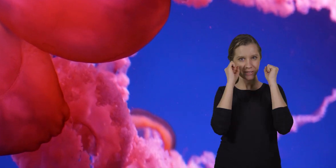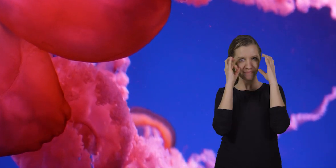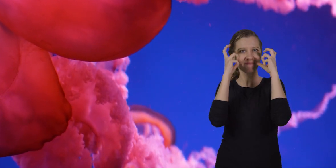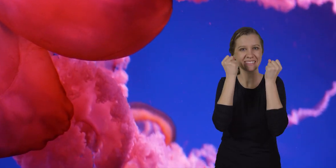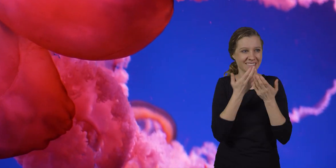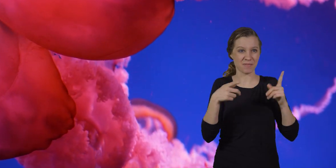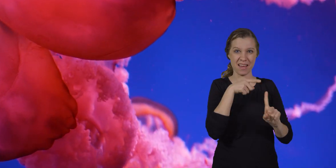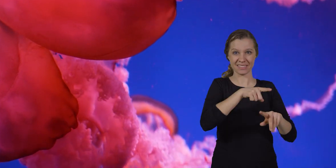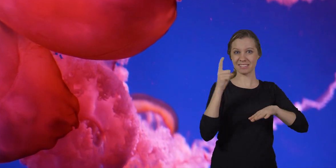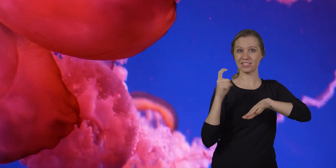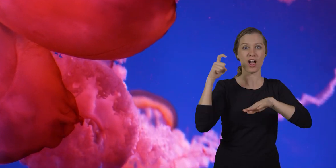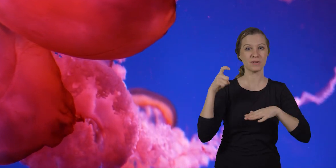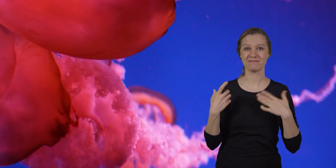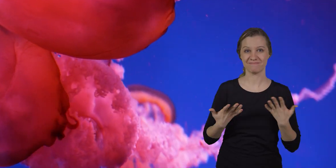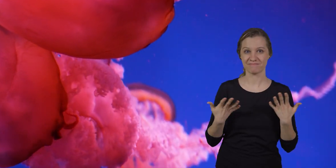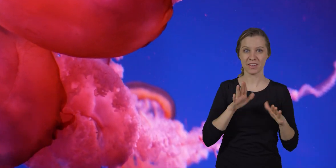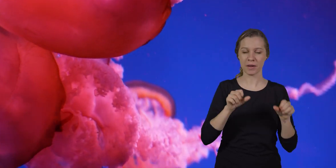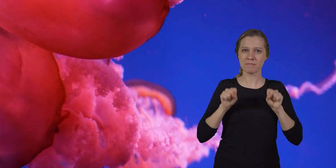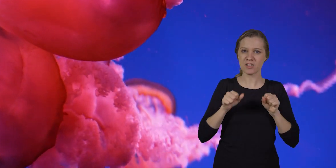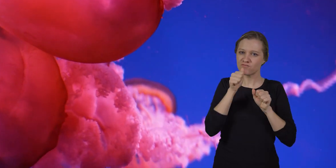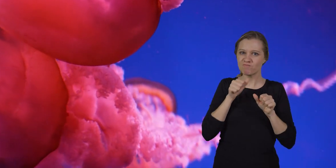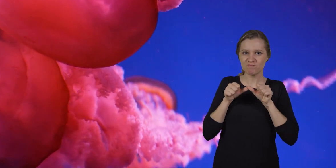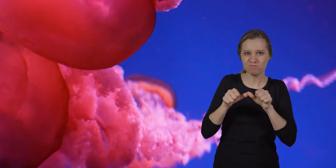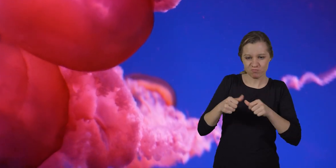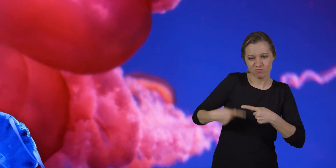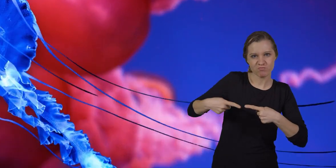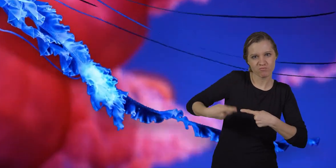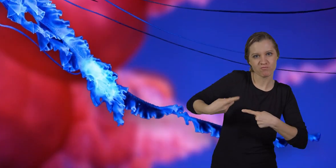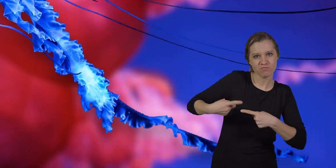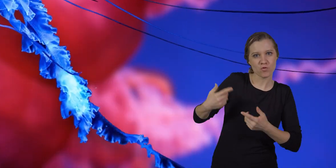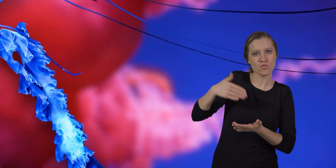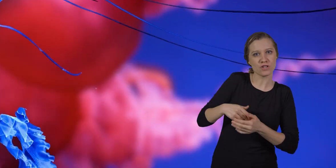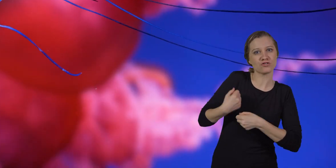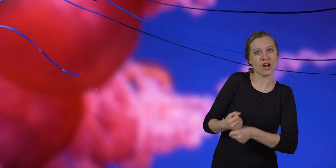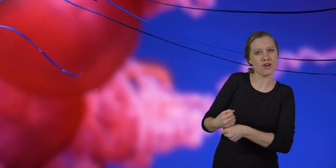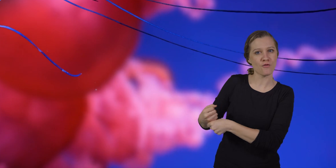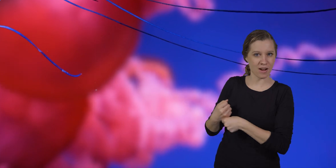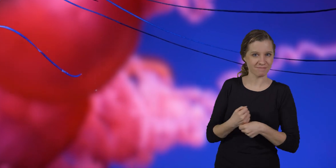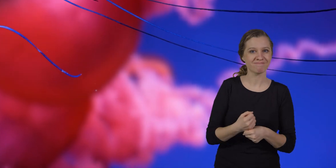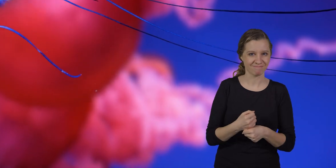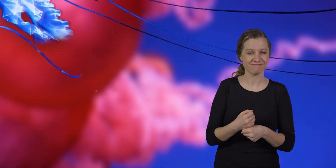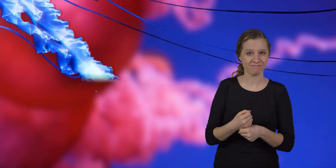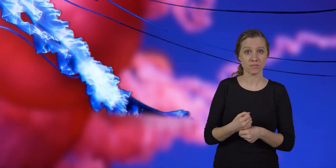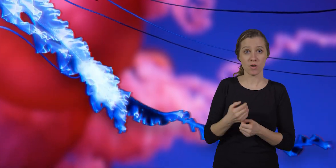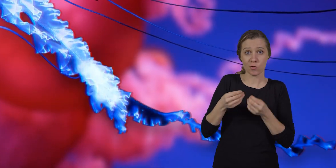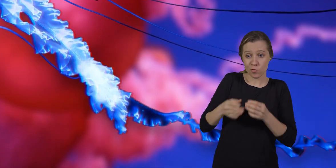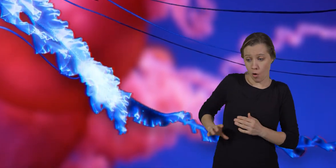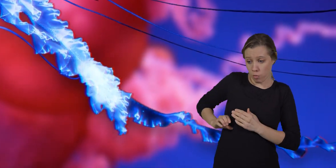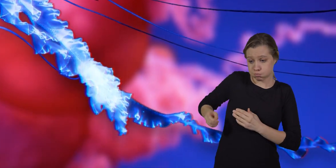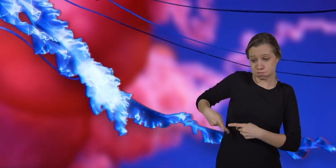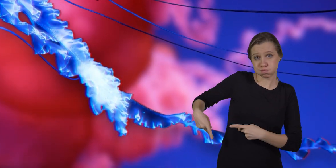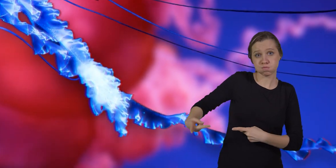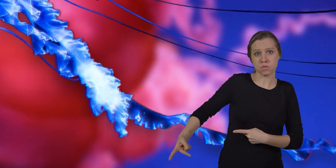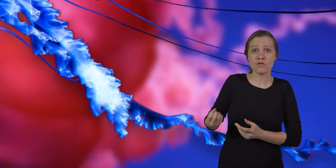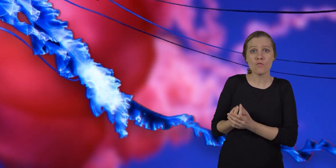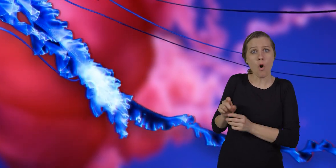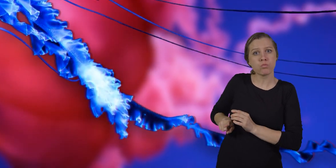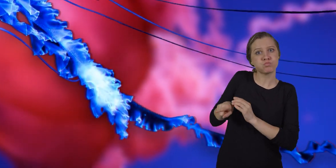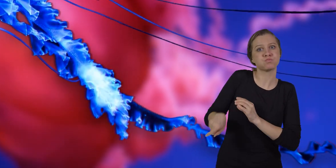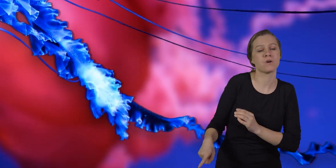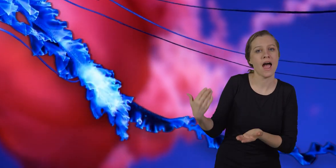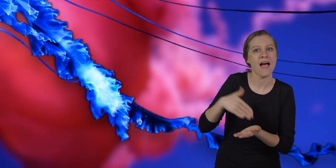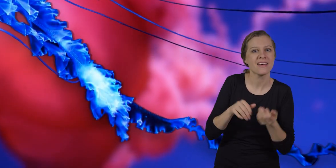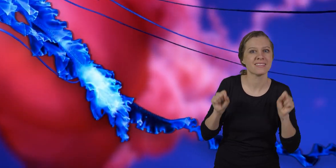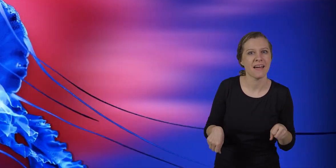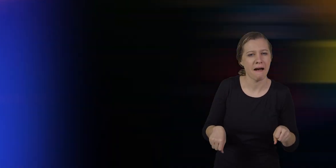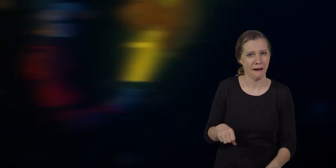cnidarians is their ability to regenerate if they lose a part it grows back pretty